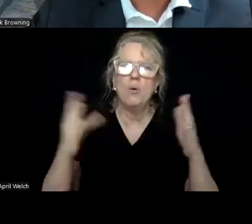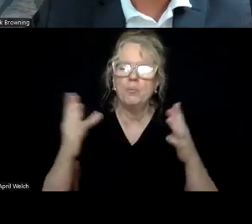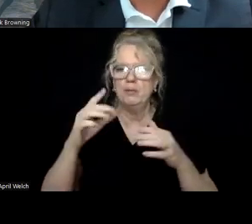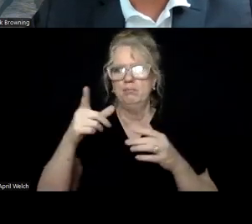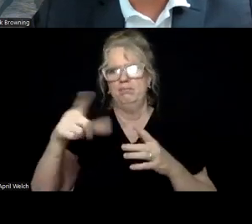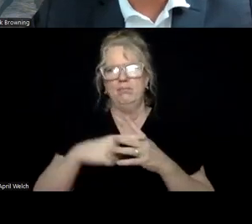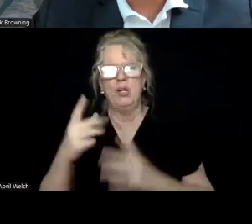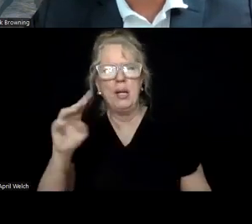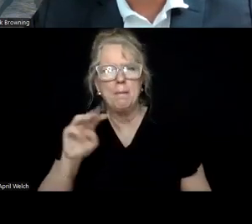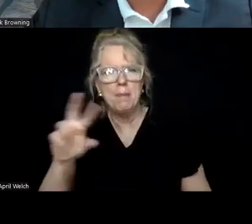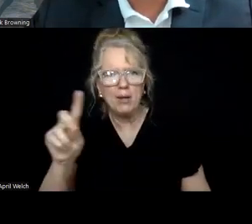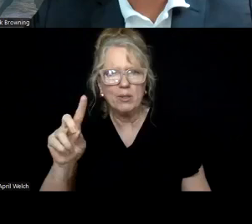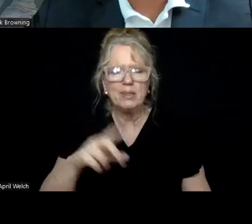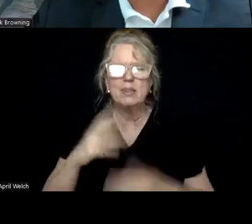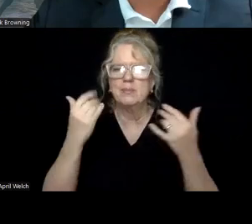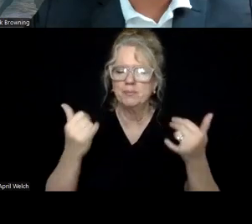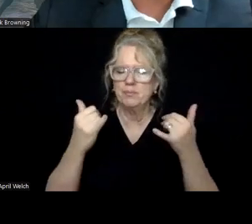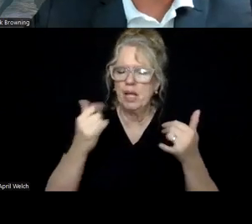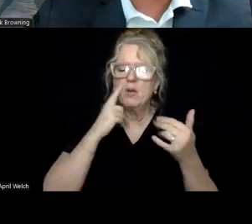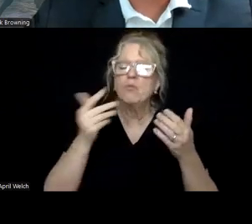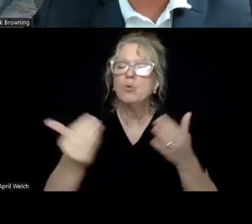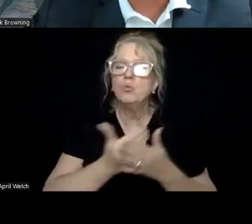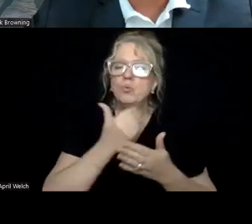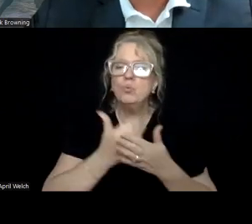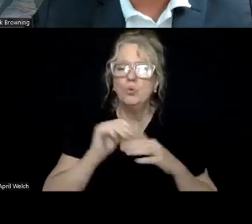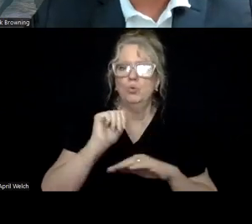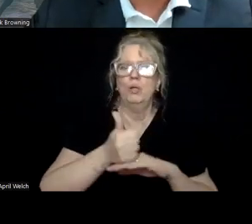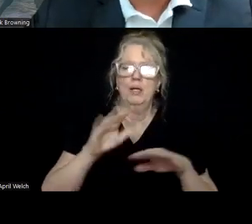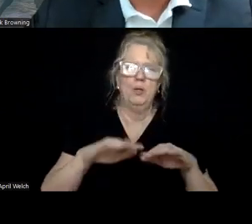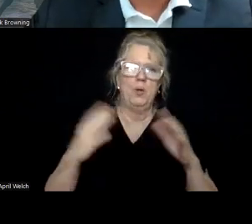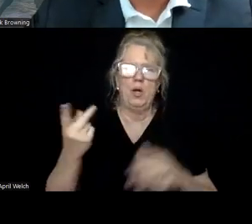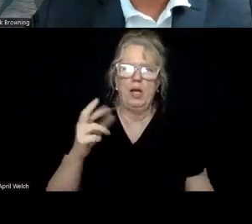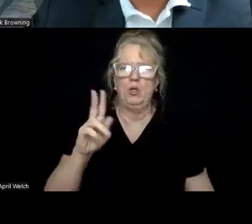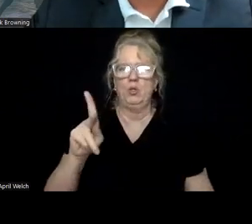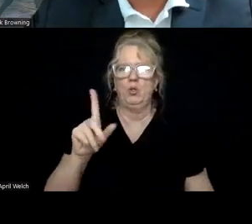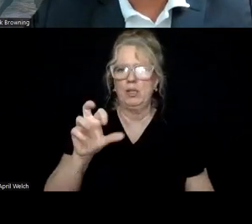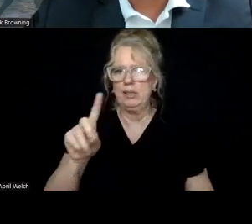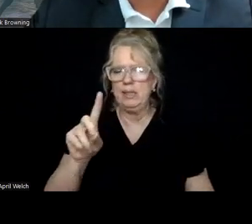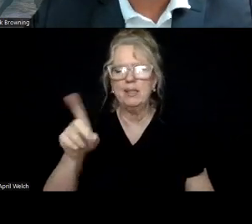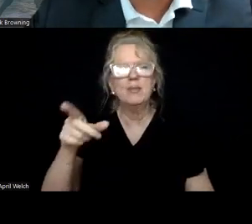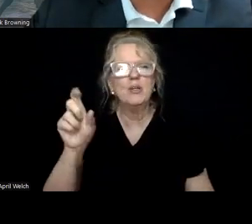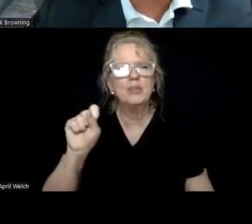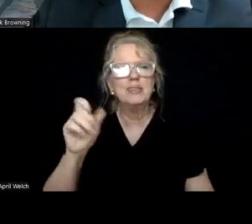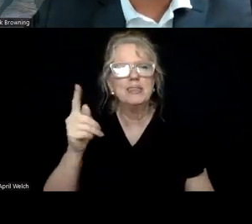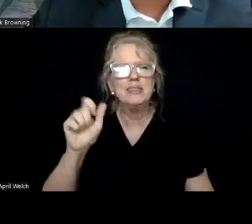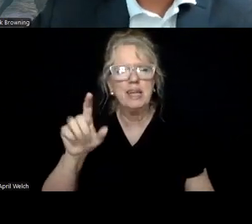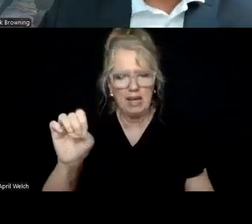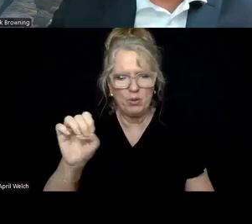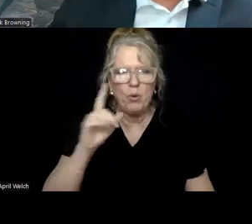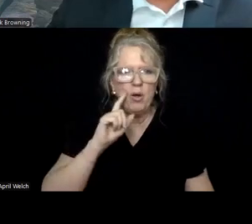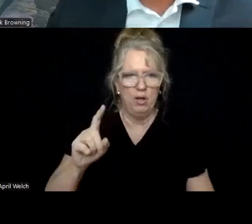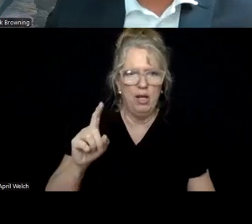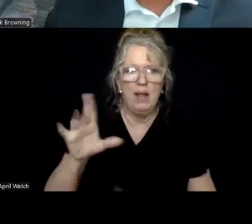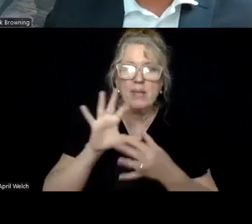Maryland. Now we're talking about a new opening in the Kirkland area near Seattle, where Connections is opening